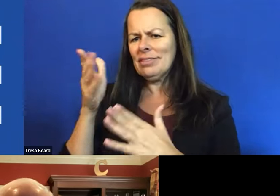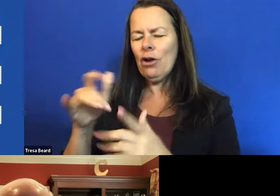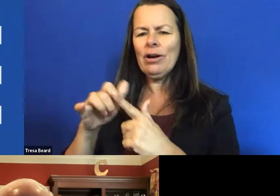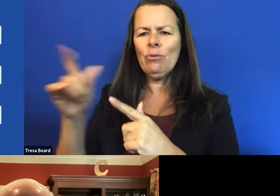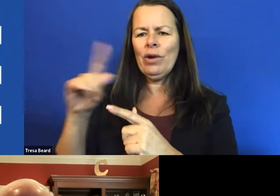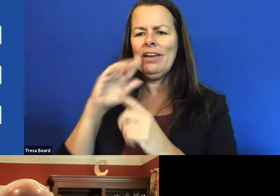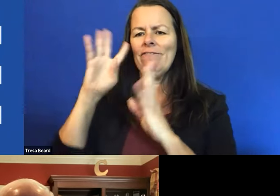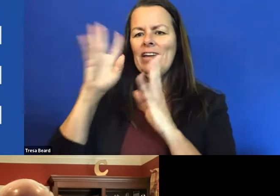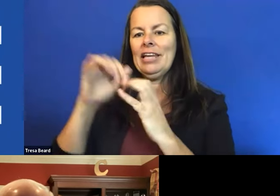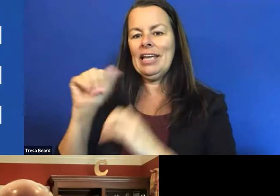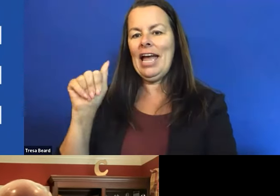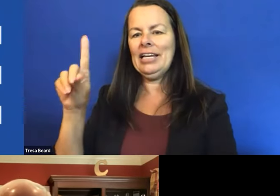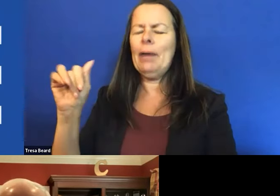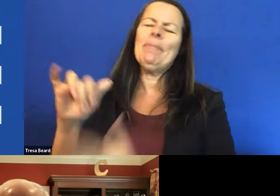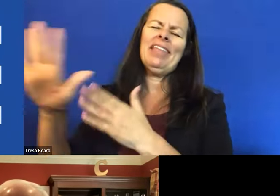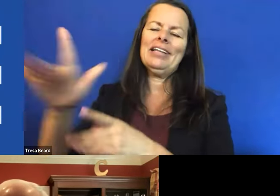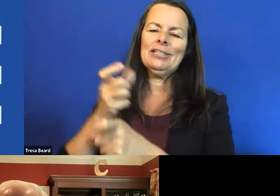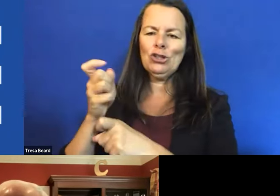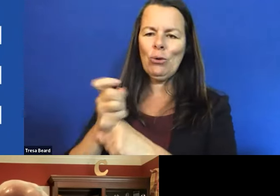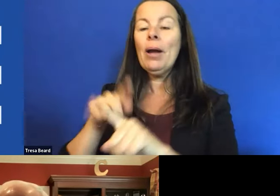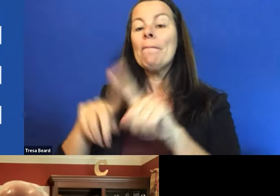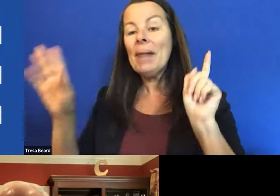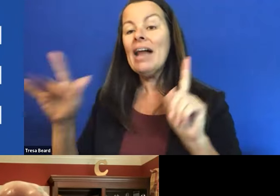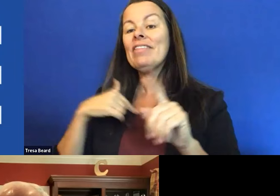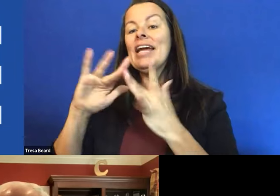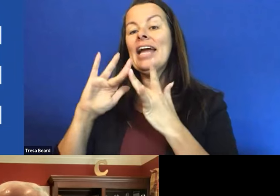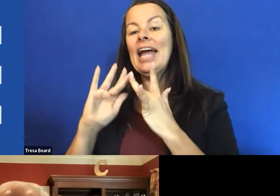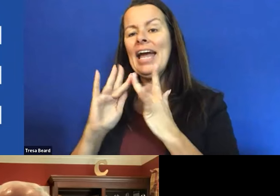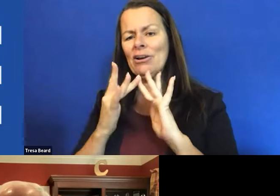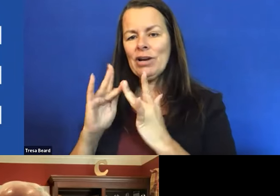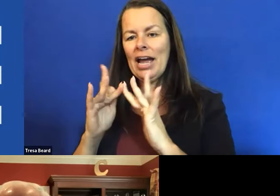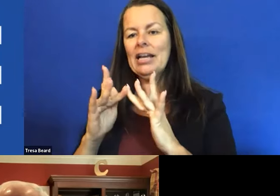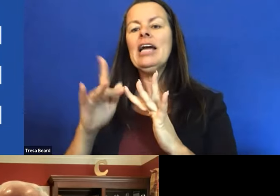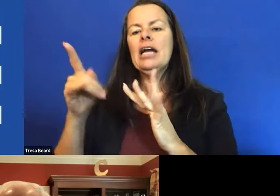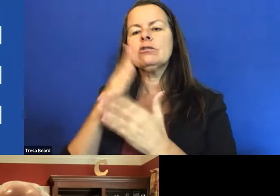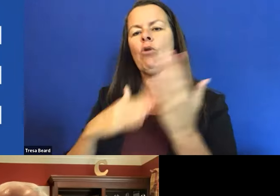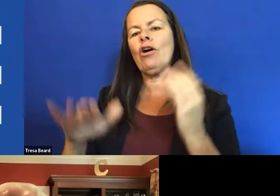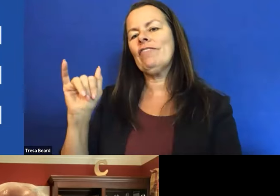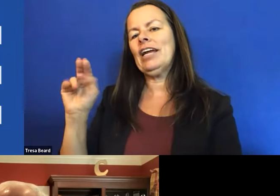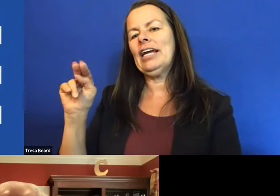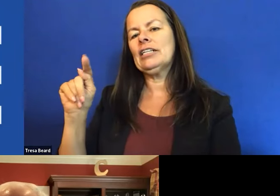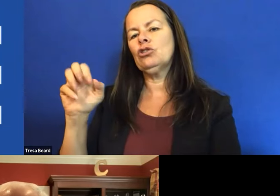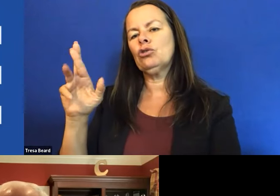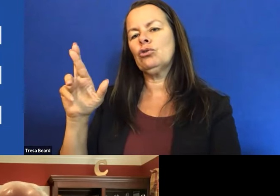The internet, I've always is part of interstate commerce. ADA covers interstate commerce.